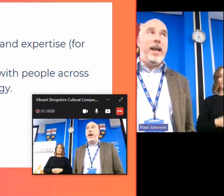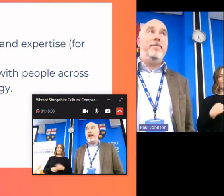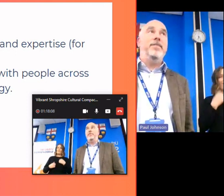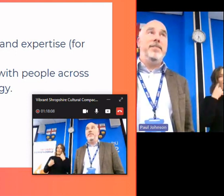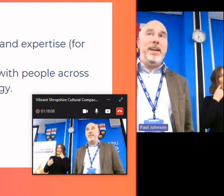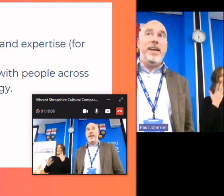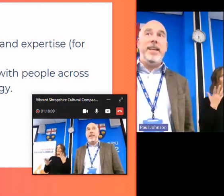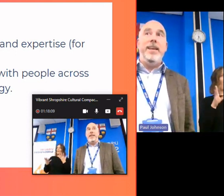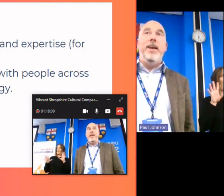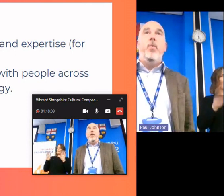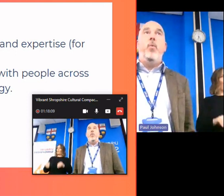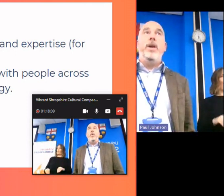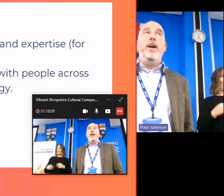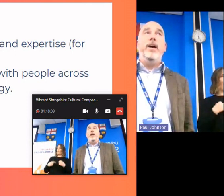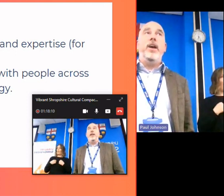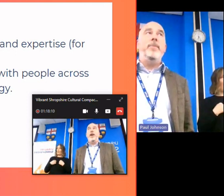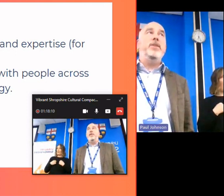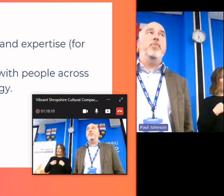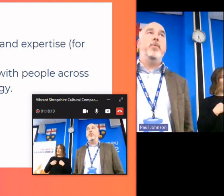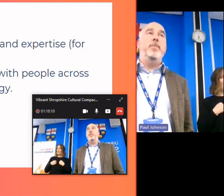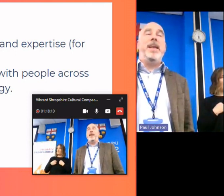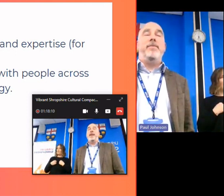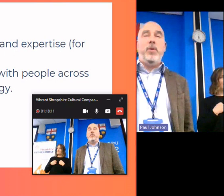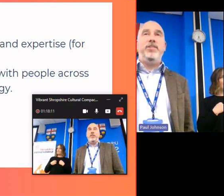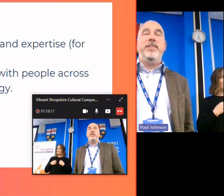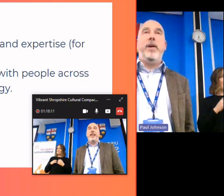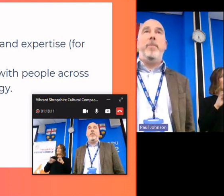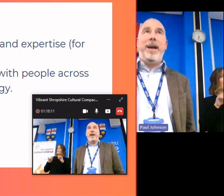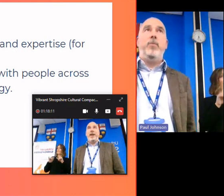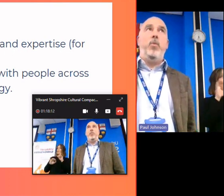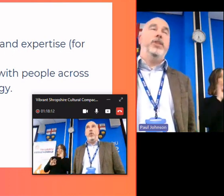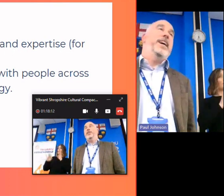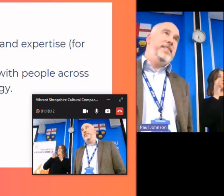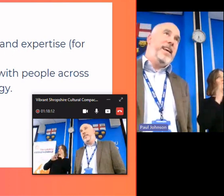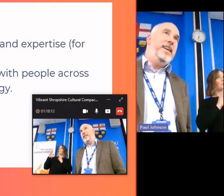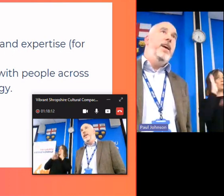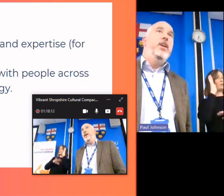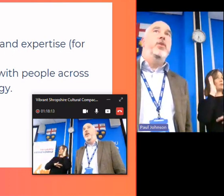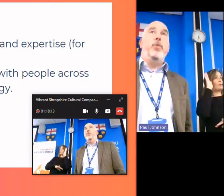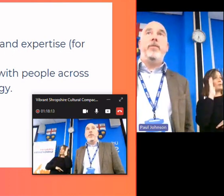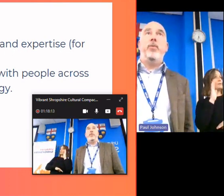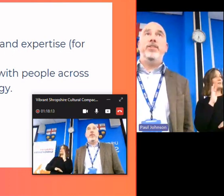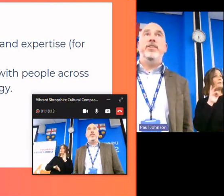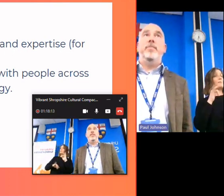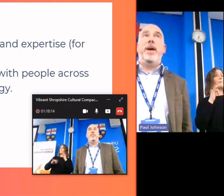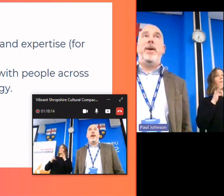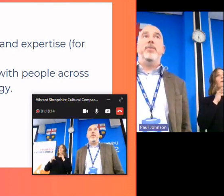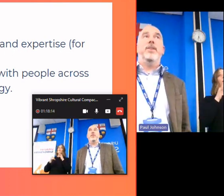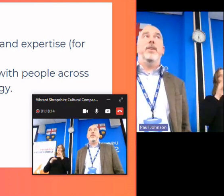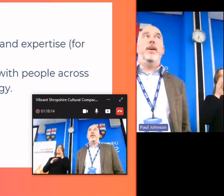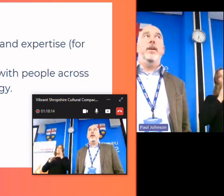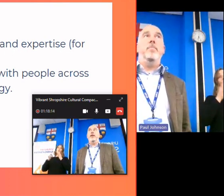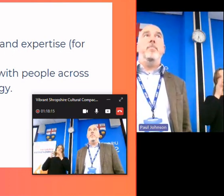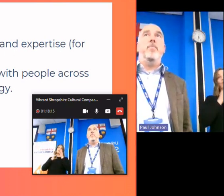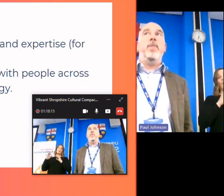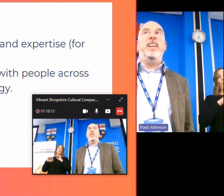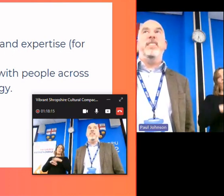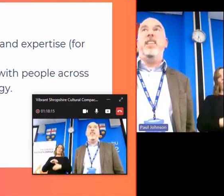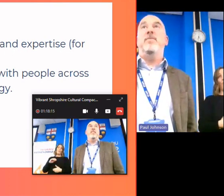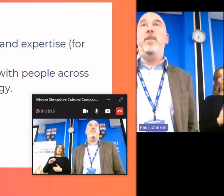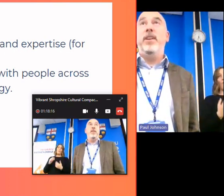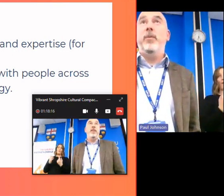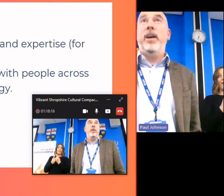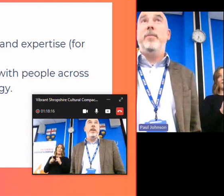all i have to say we are i mean you probably you may have questions now about what i have said you'll probably have questions about um